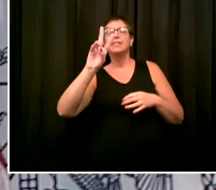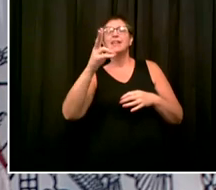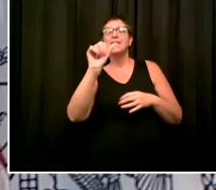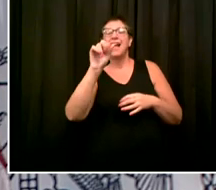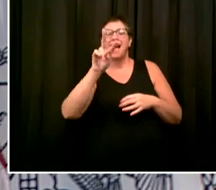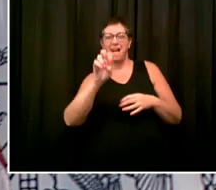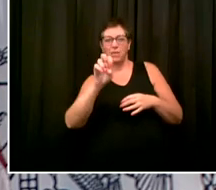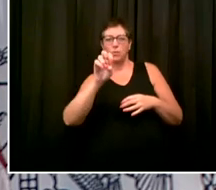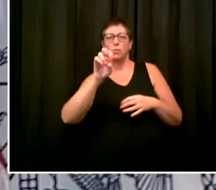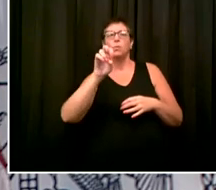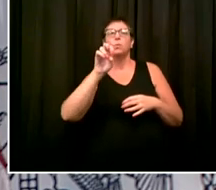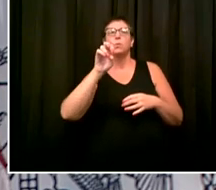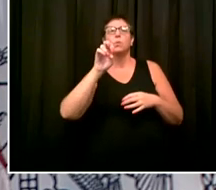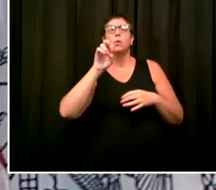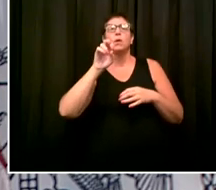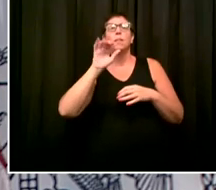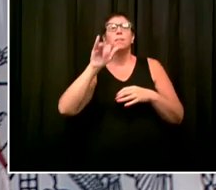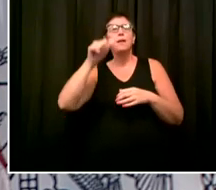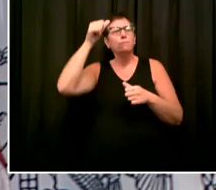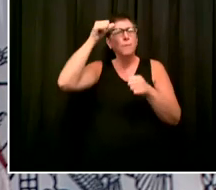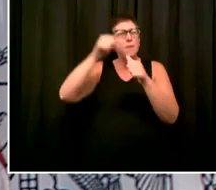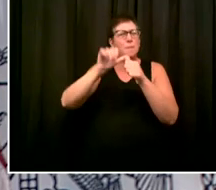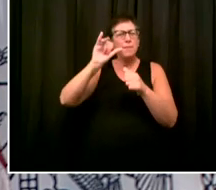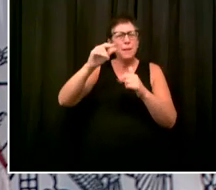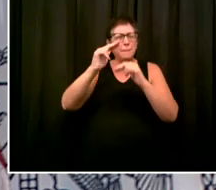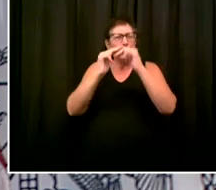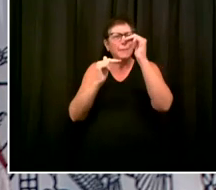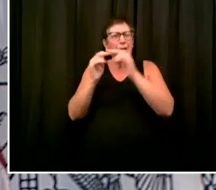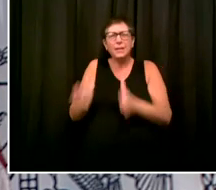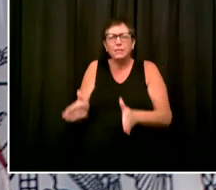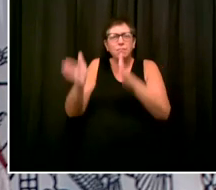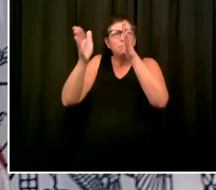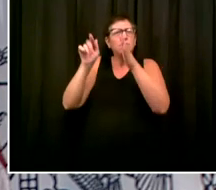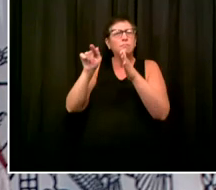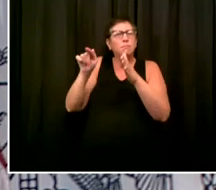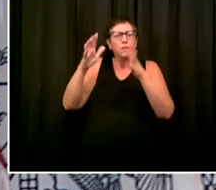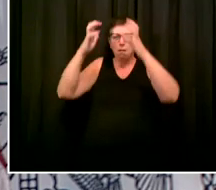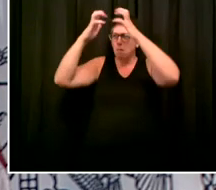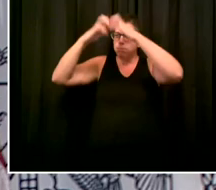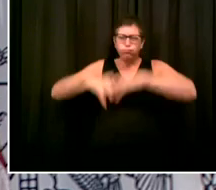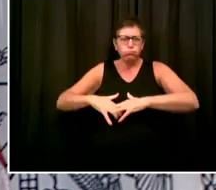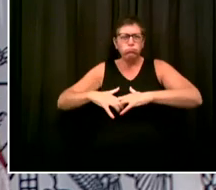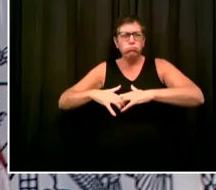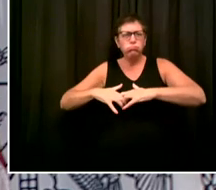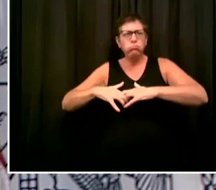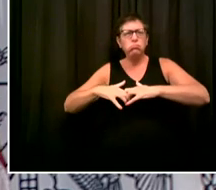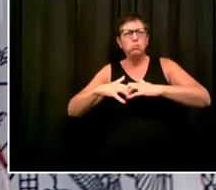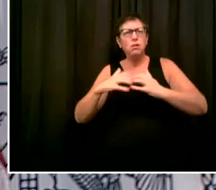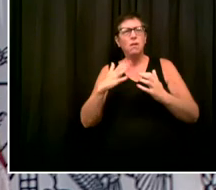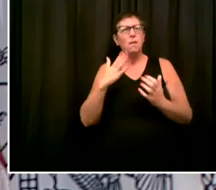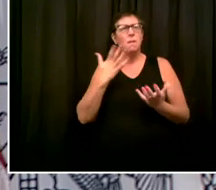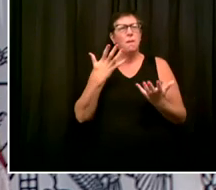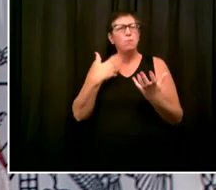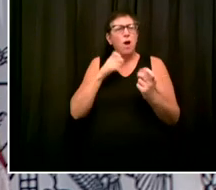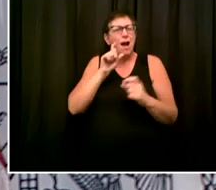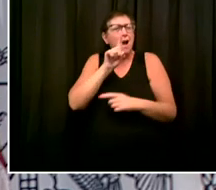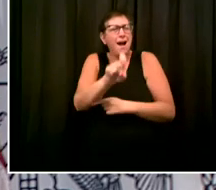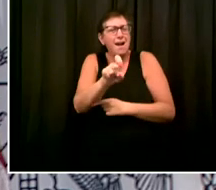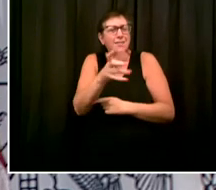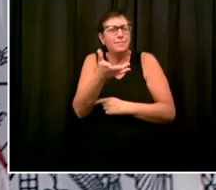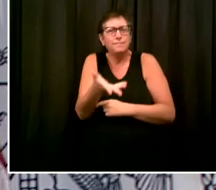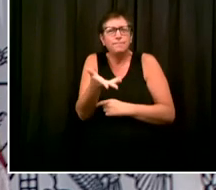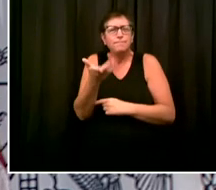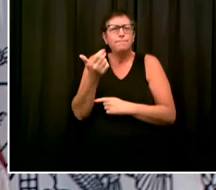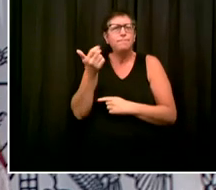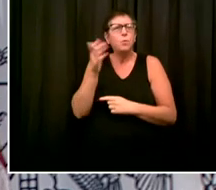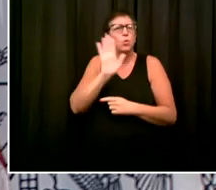Ms. Tishman. And I wanted to ask your Department of Buildings did a sweep of 1,300 buildings